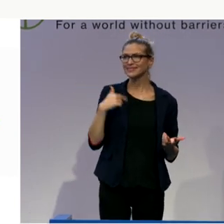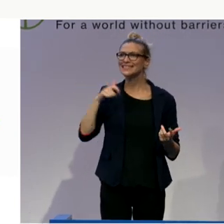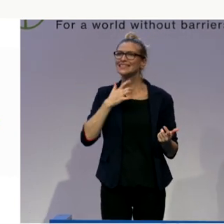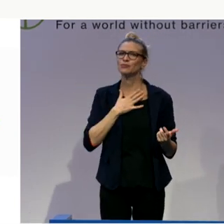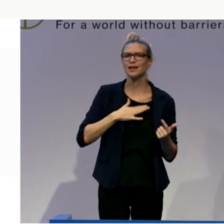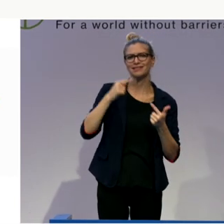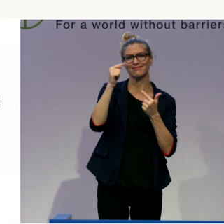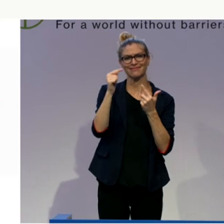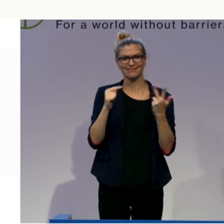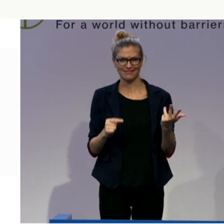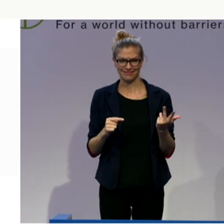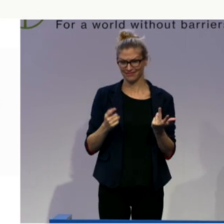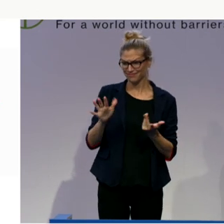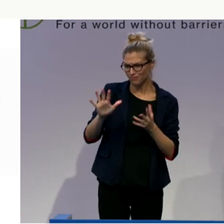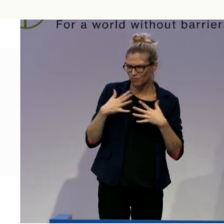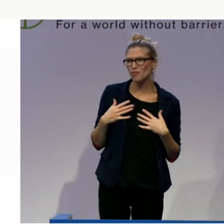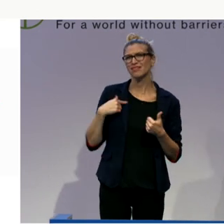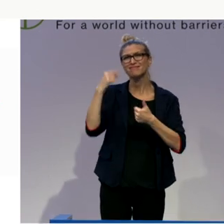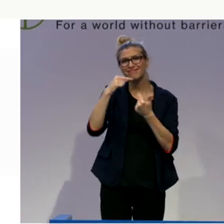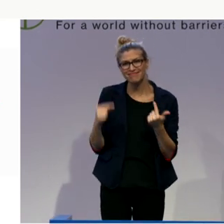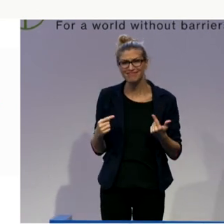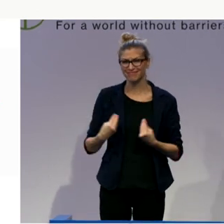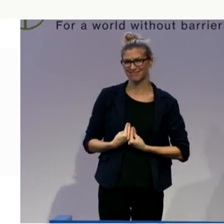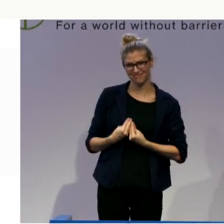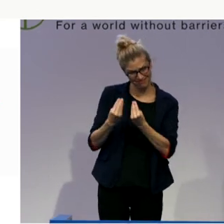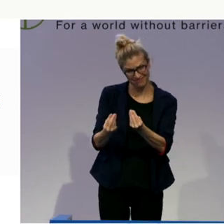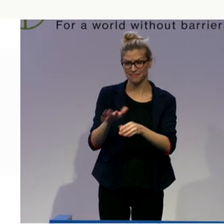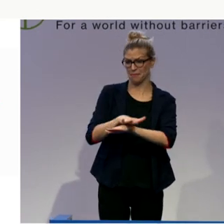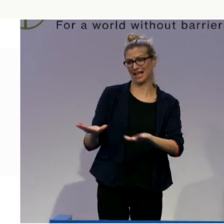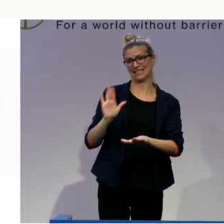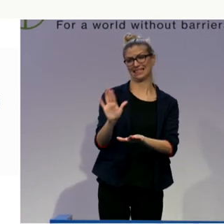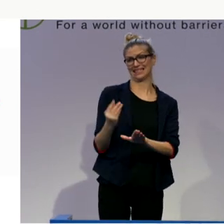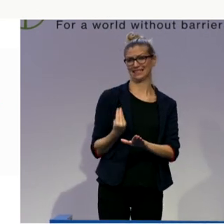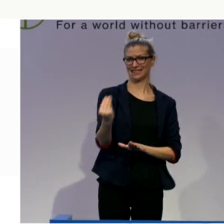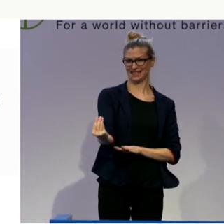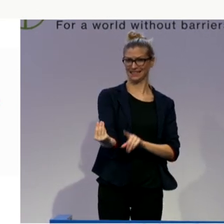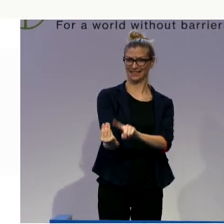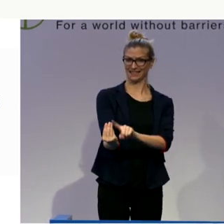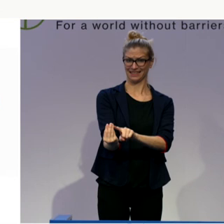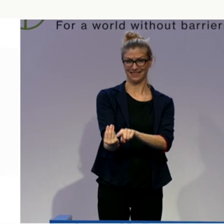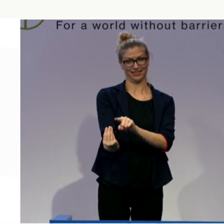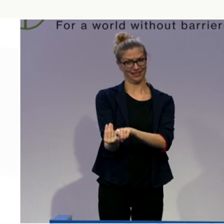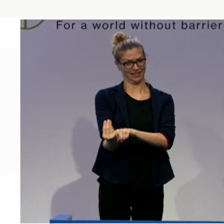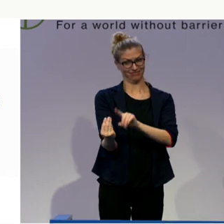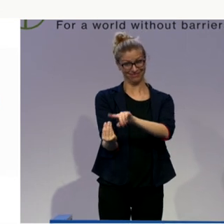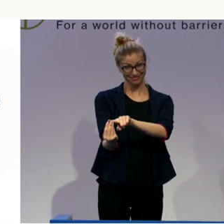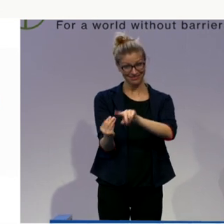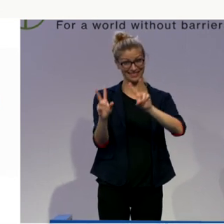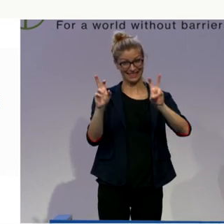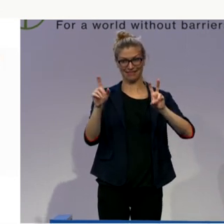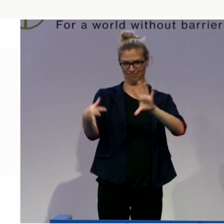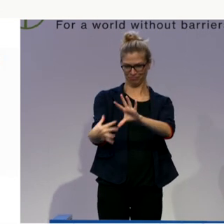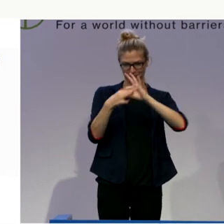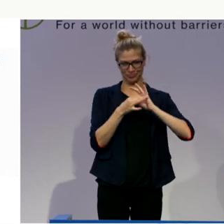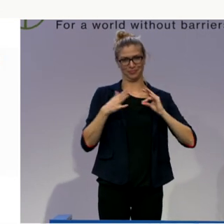So, the basic needs model is very prominent, and here we are coming to psychology, to my field, and which refers very